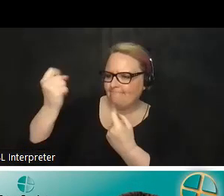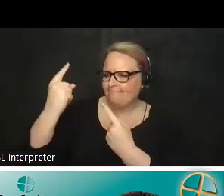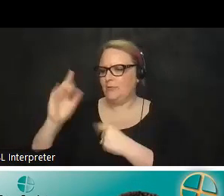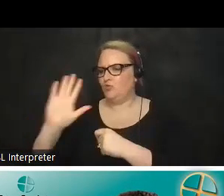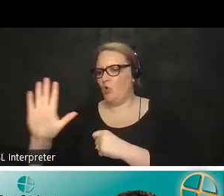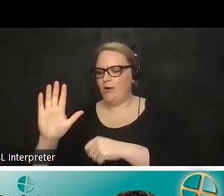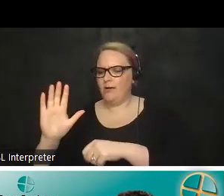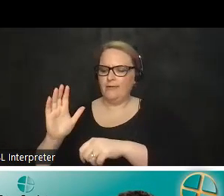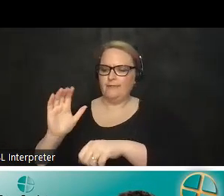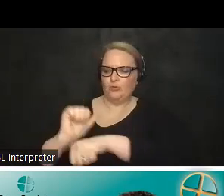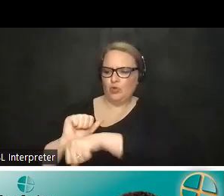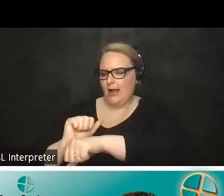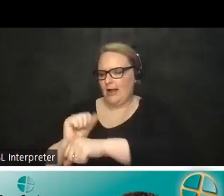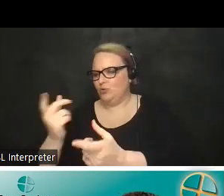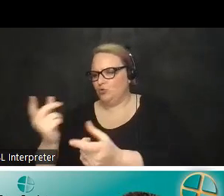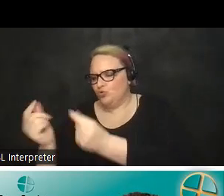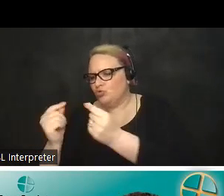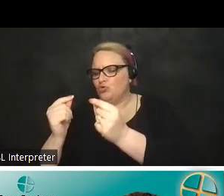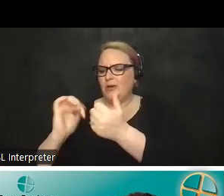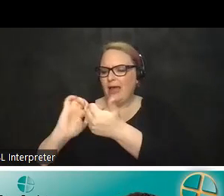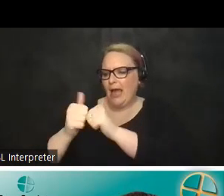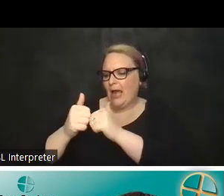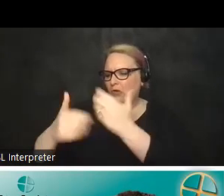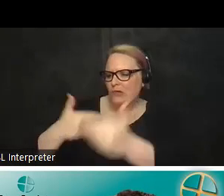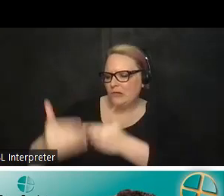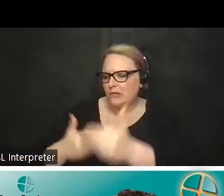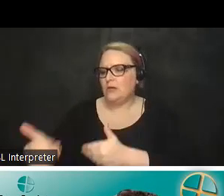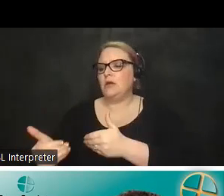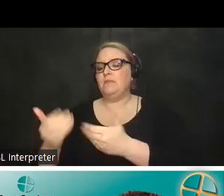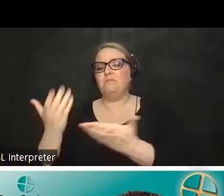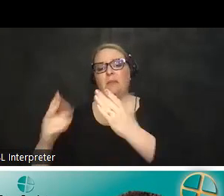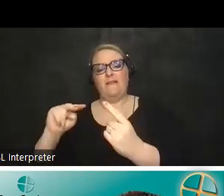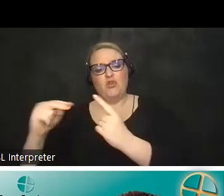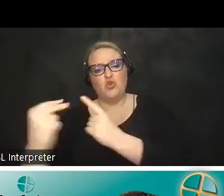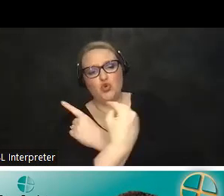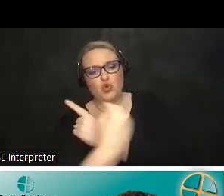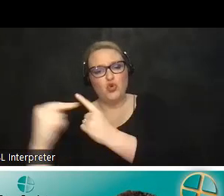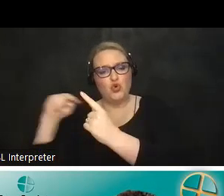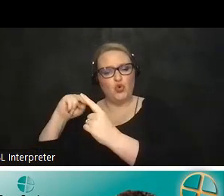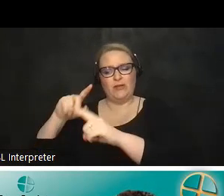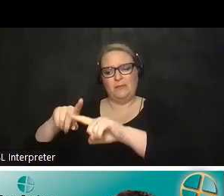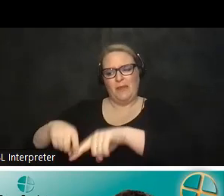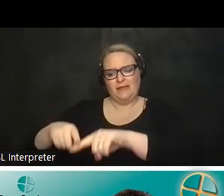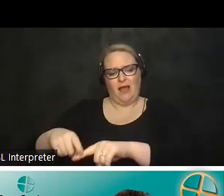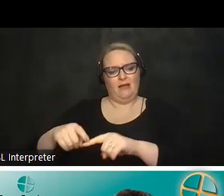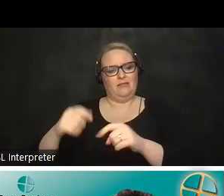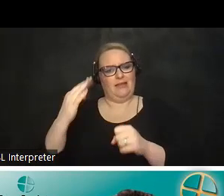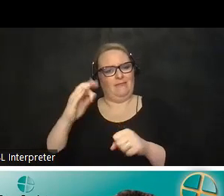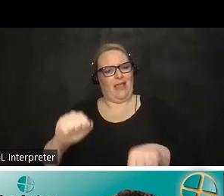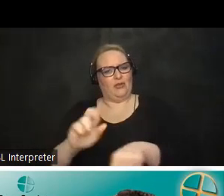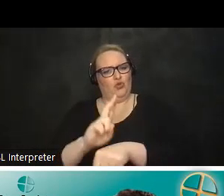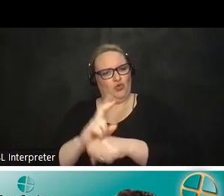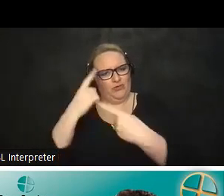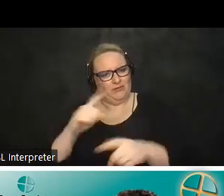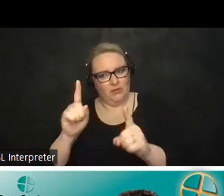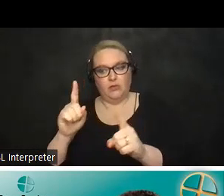task that is required um there may be multiple points of view in terms of usability of a product so sometimes it's from the